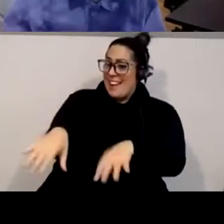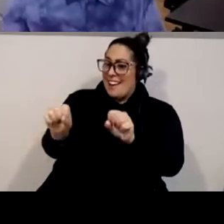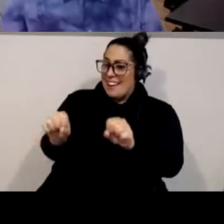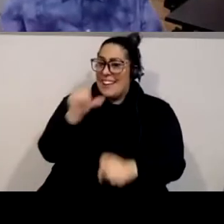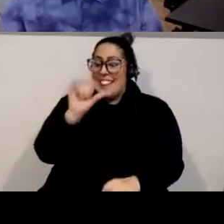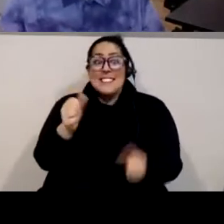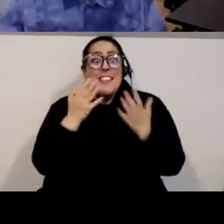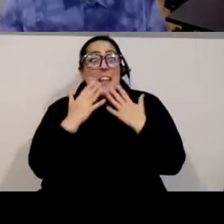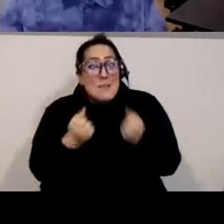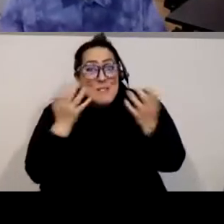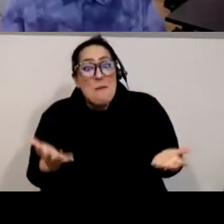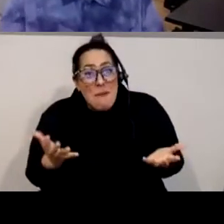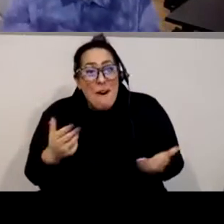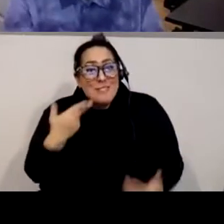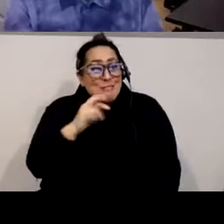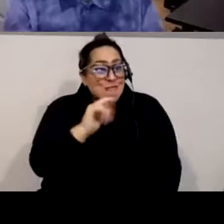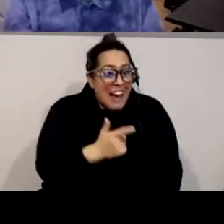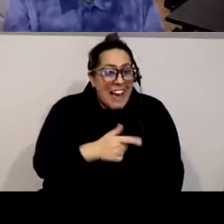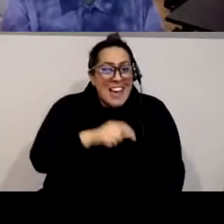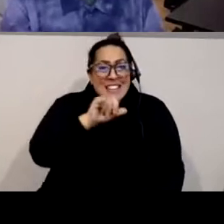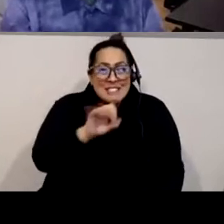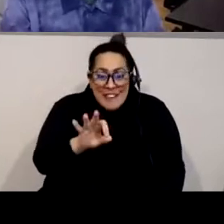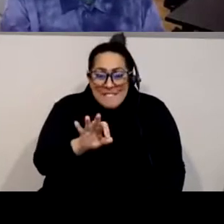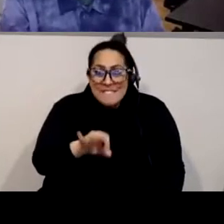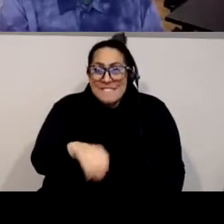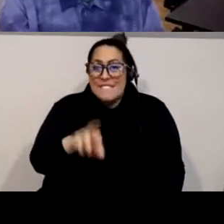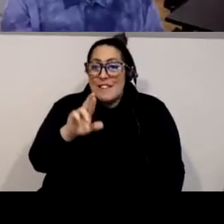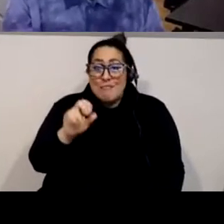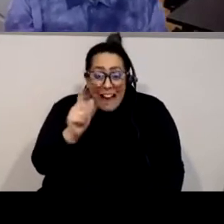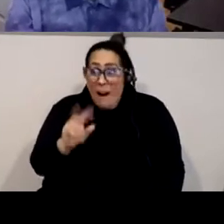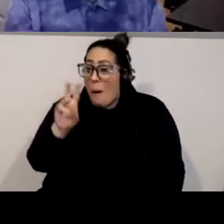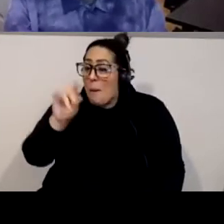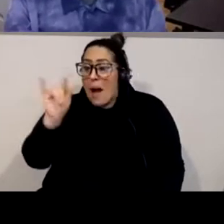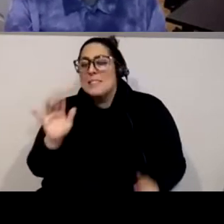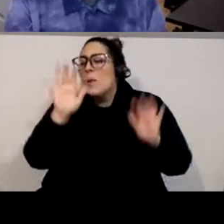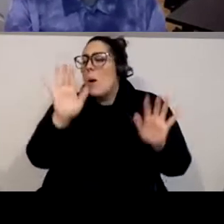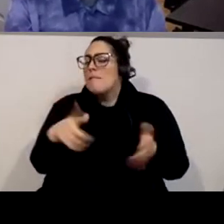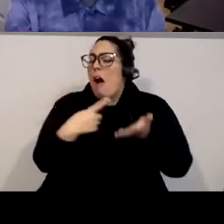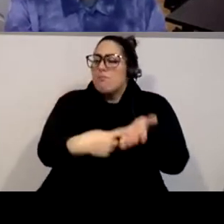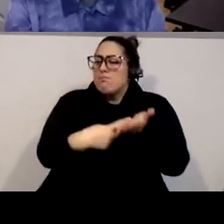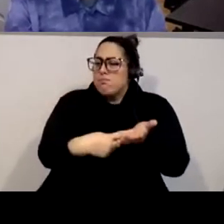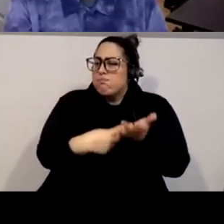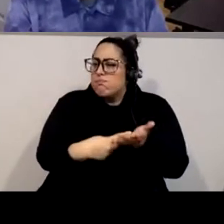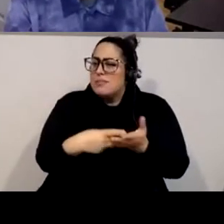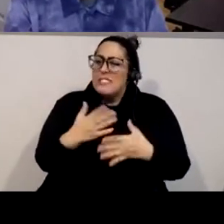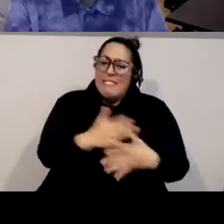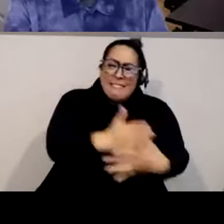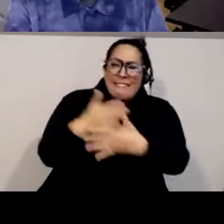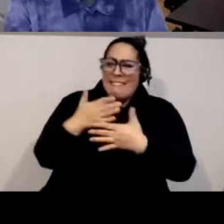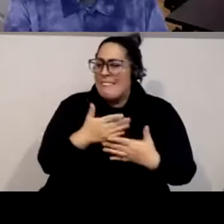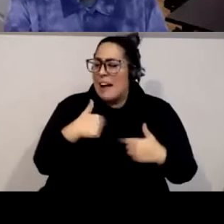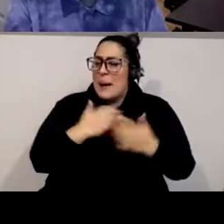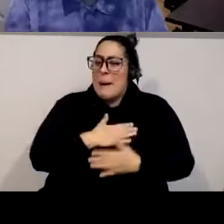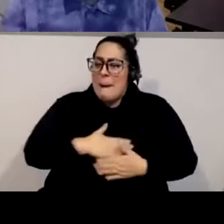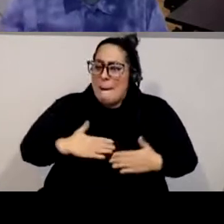so much craig jeff um rika wendy that was wonderful i really appreciate this